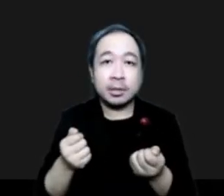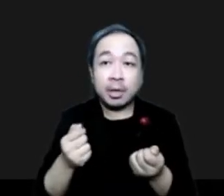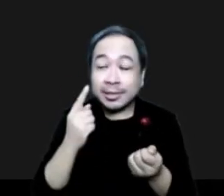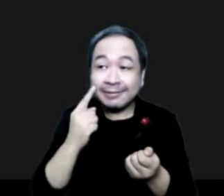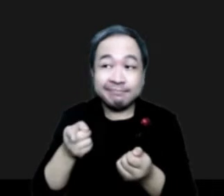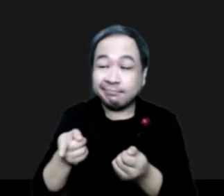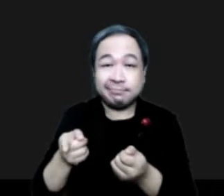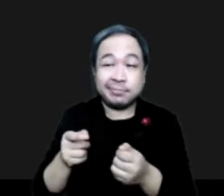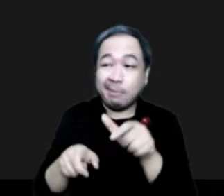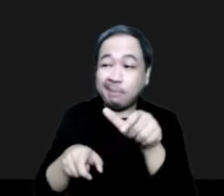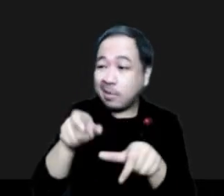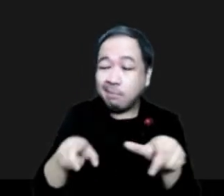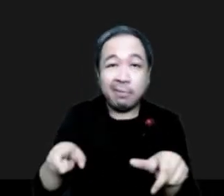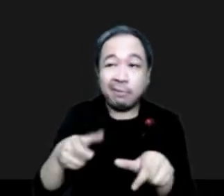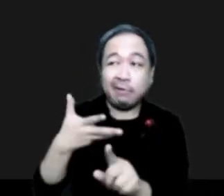fires.